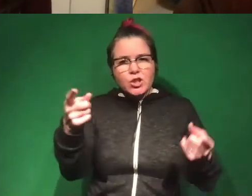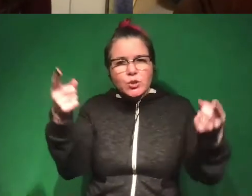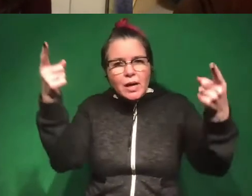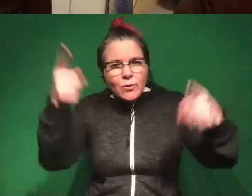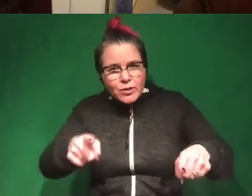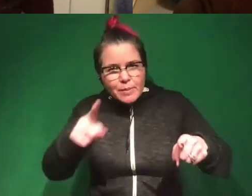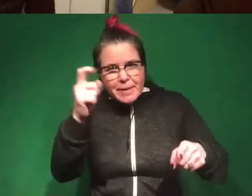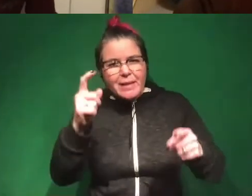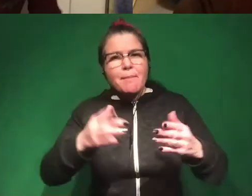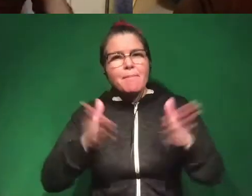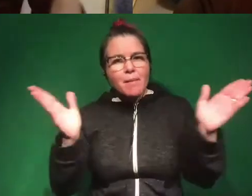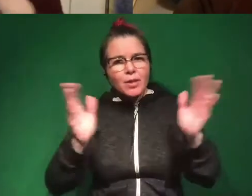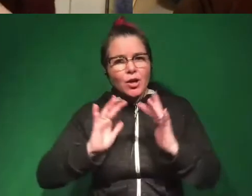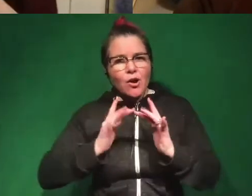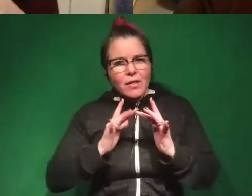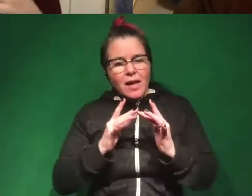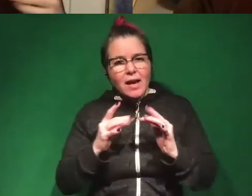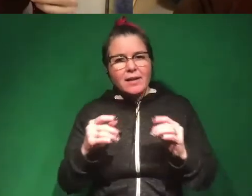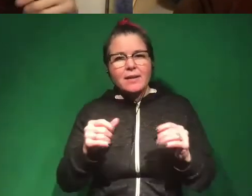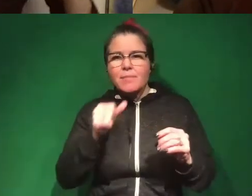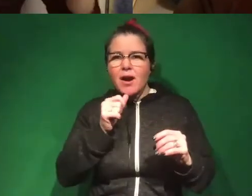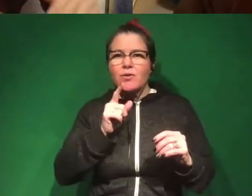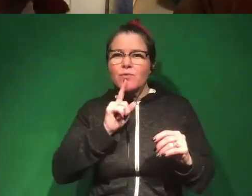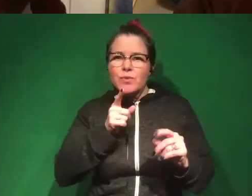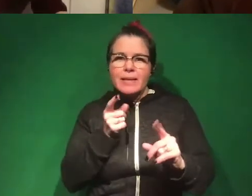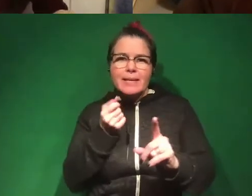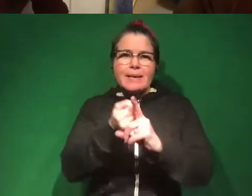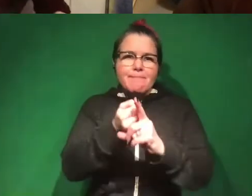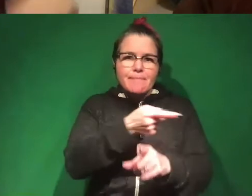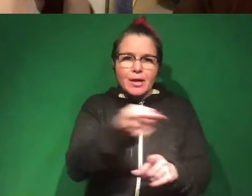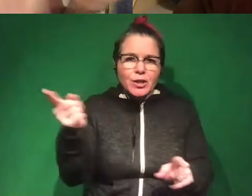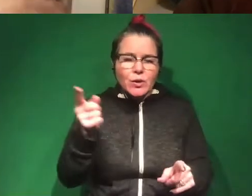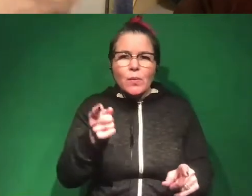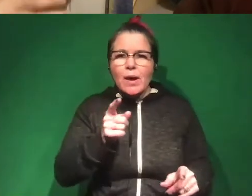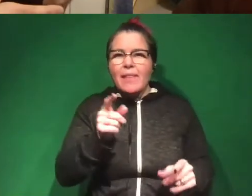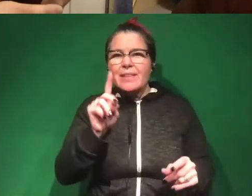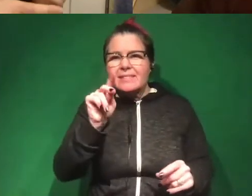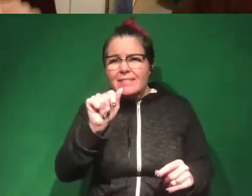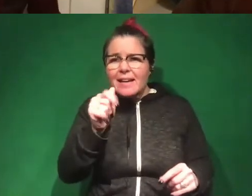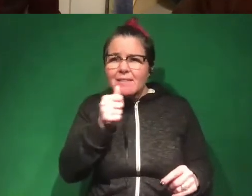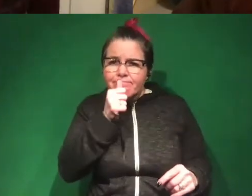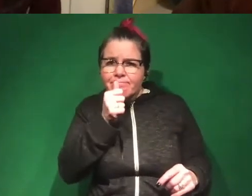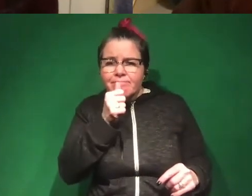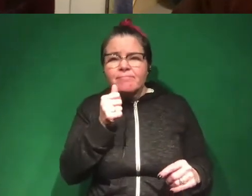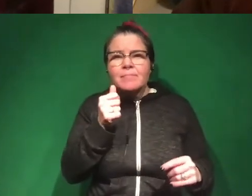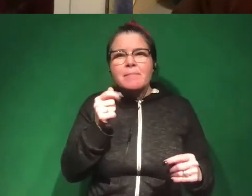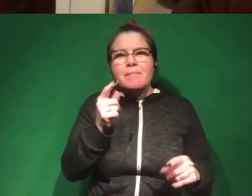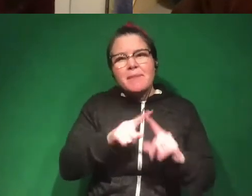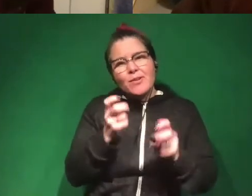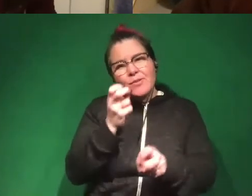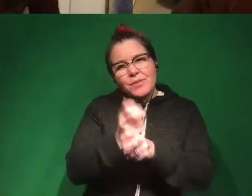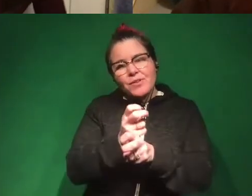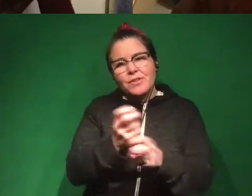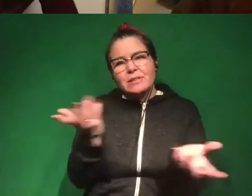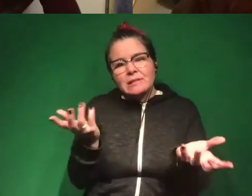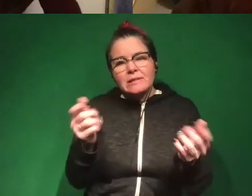your thing online, and I'm not really doing anything to you, and I'm using the data anonymously. But even then, it's tricky, right? It's much more challenging.